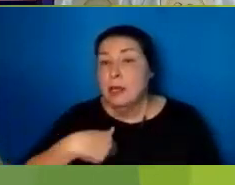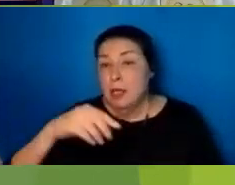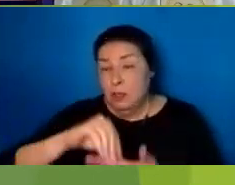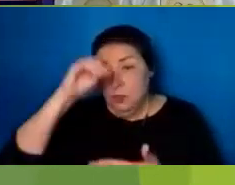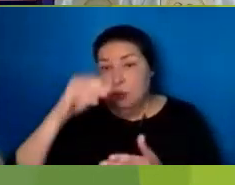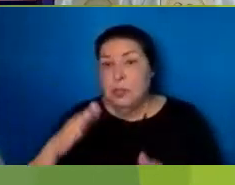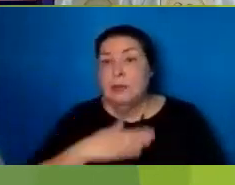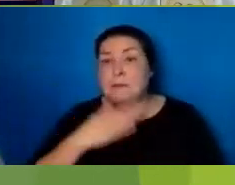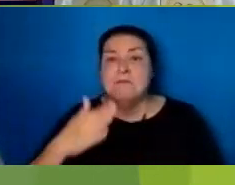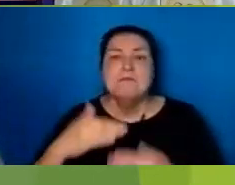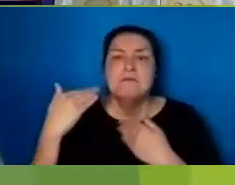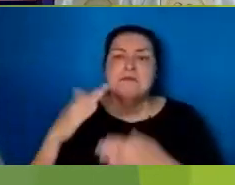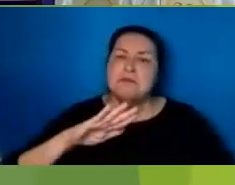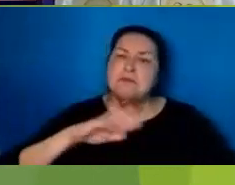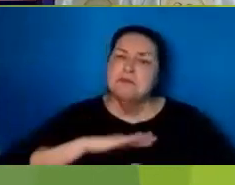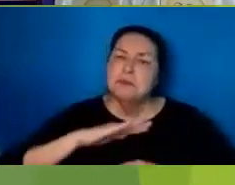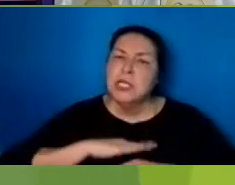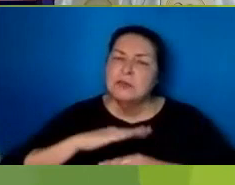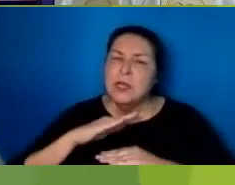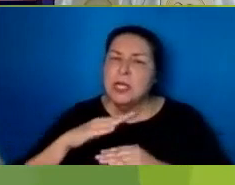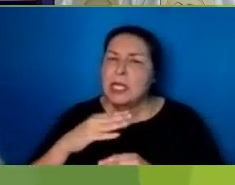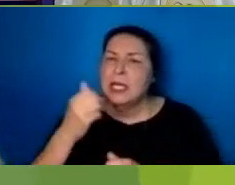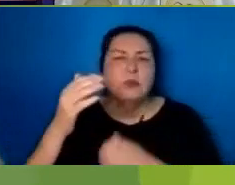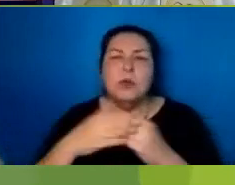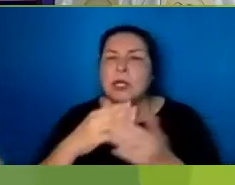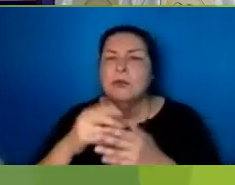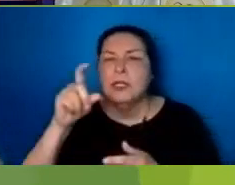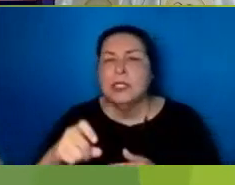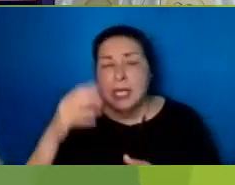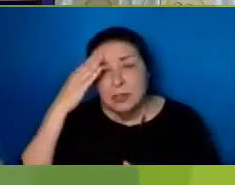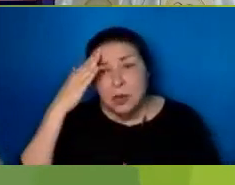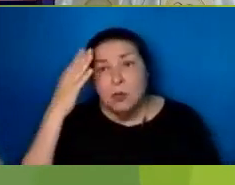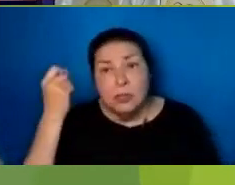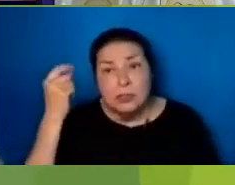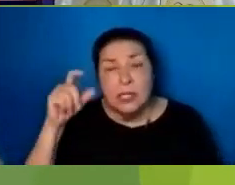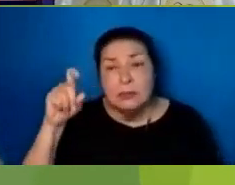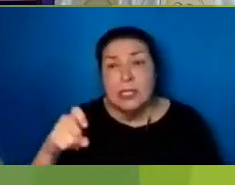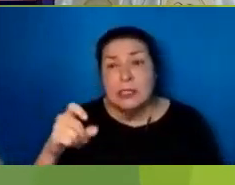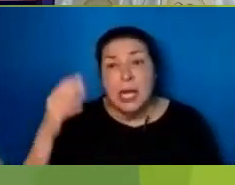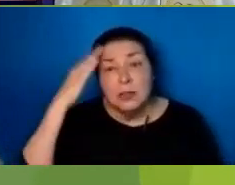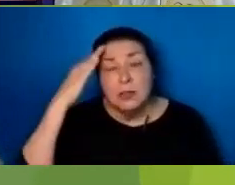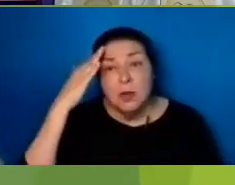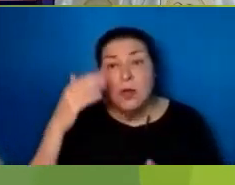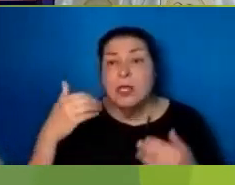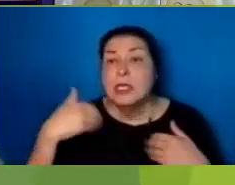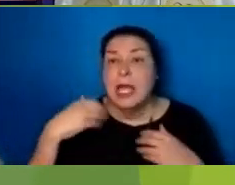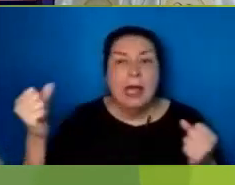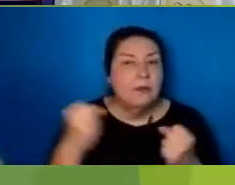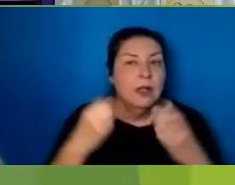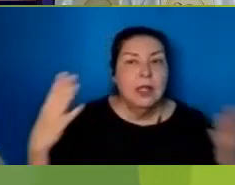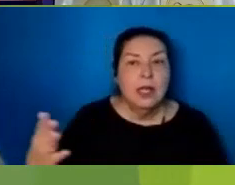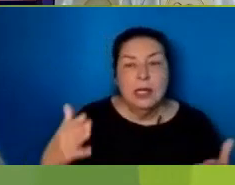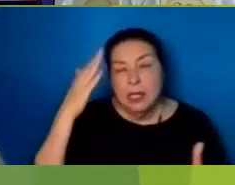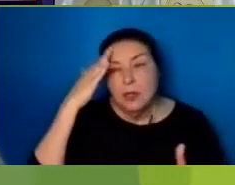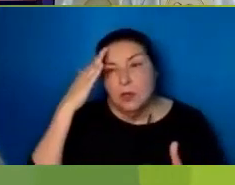I know What it Is to Be in Need I know What it Is to Have Plenty I have Learned The secret Of being Content